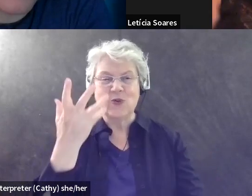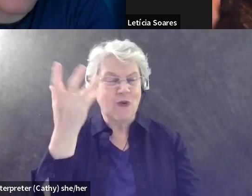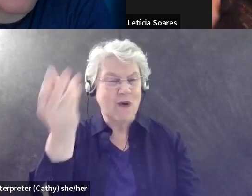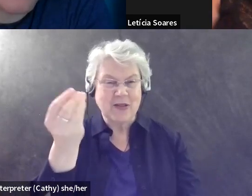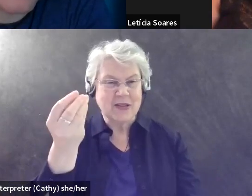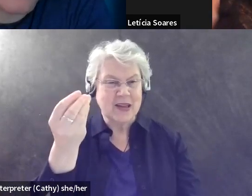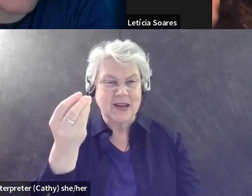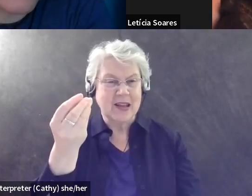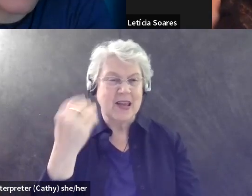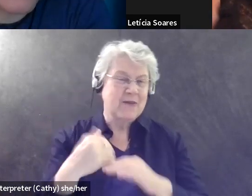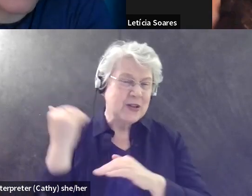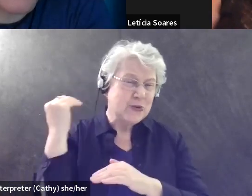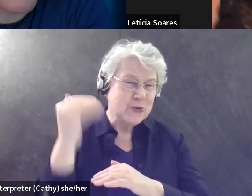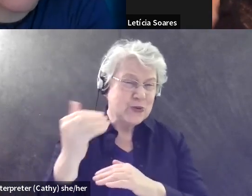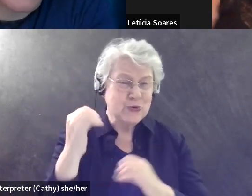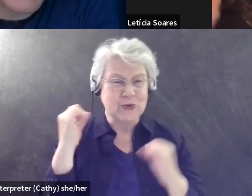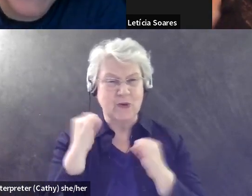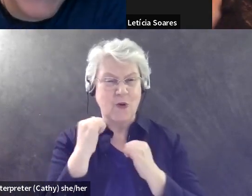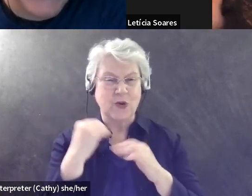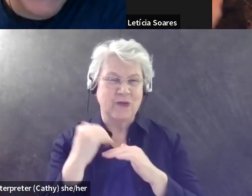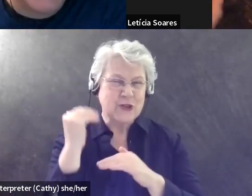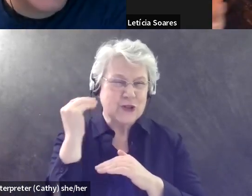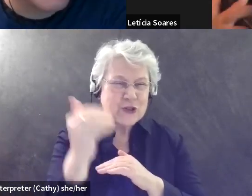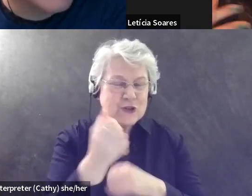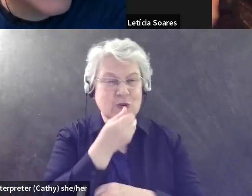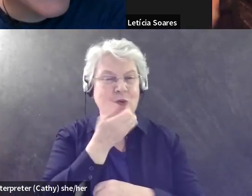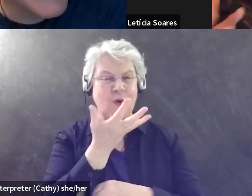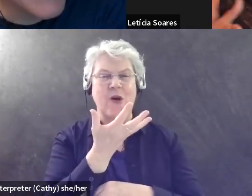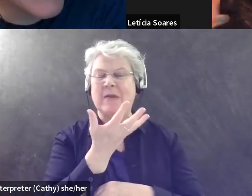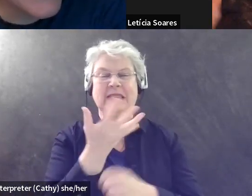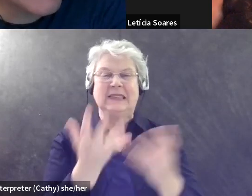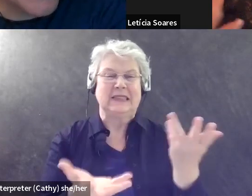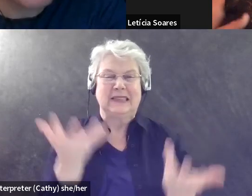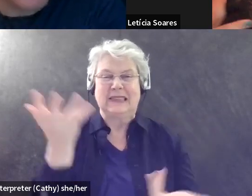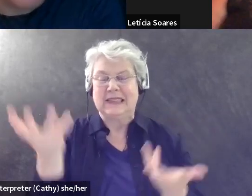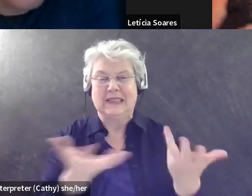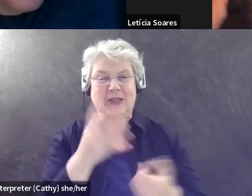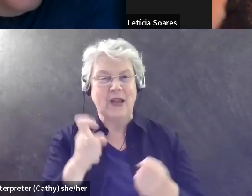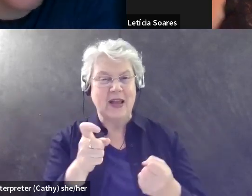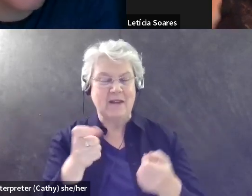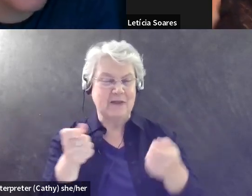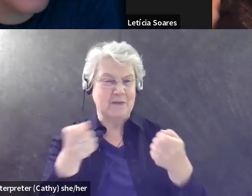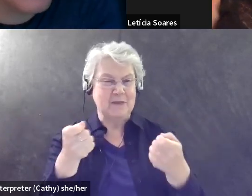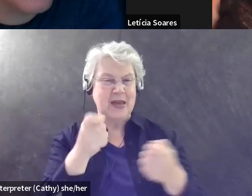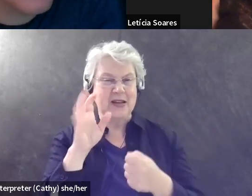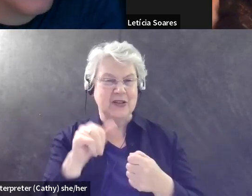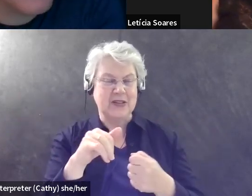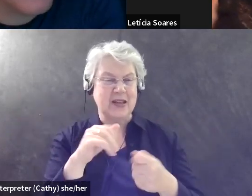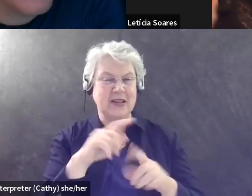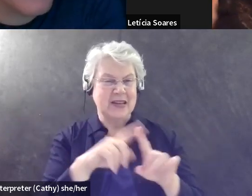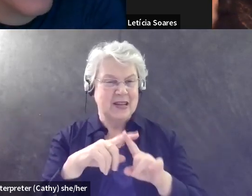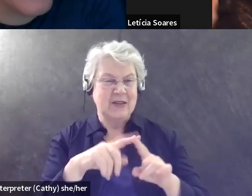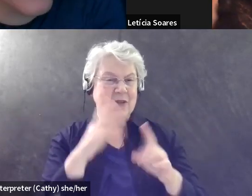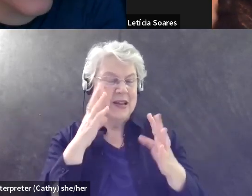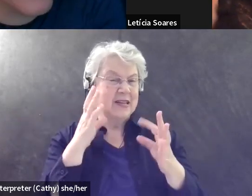Let's, let's do some burning out the window. Yeah. Yeah. This type of decision-making process that, you know, I have to,